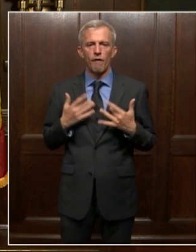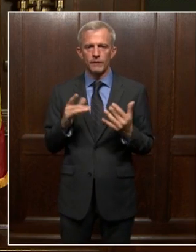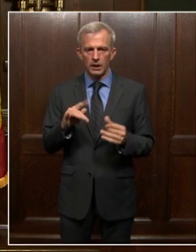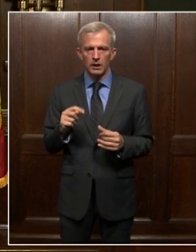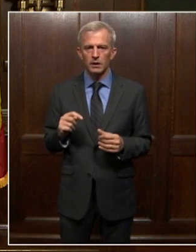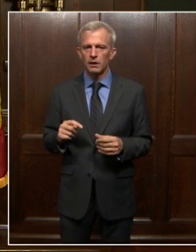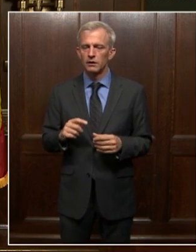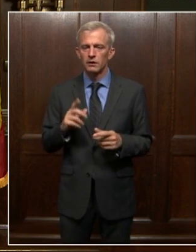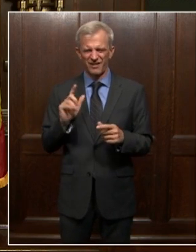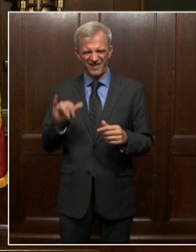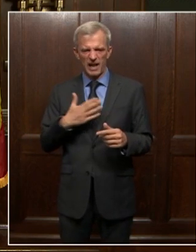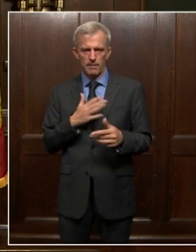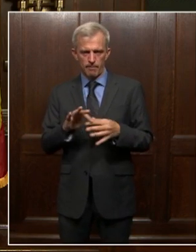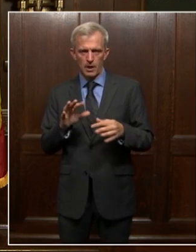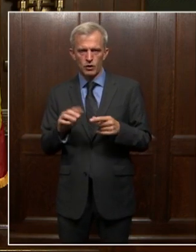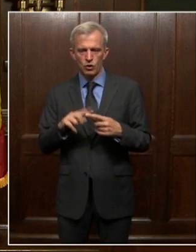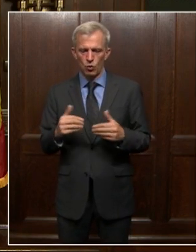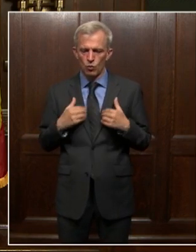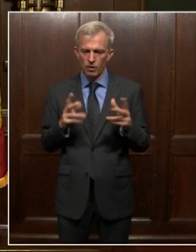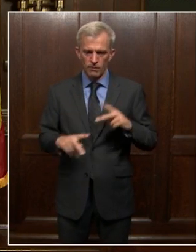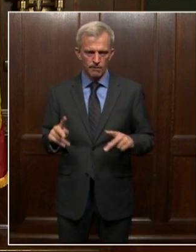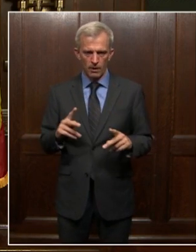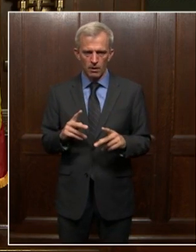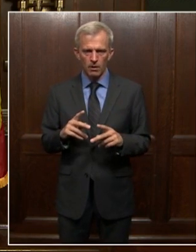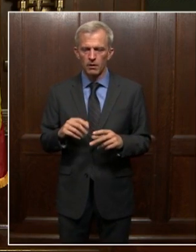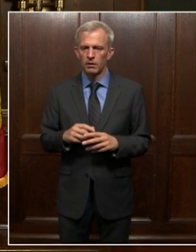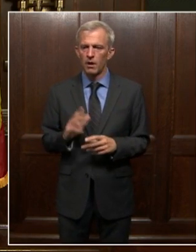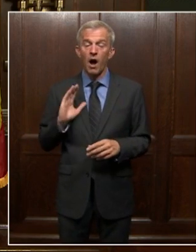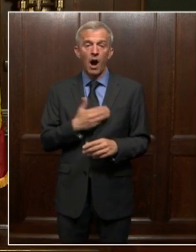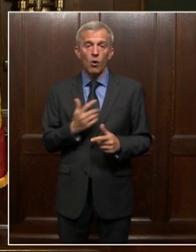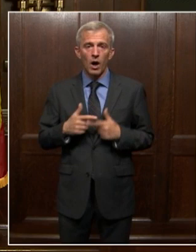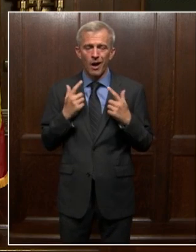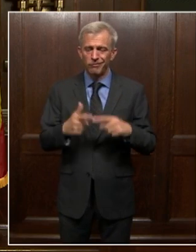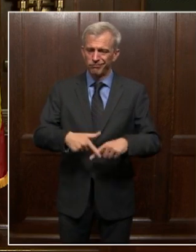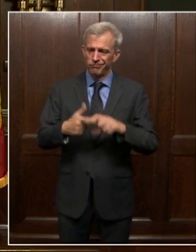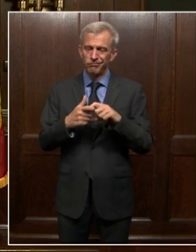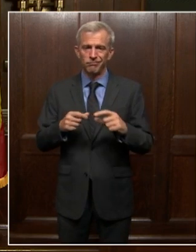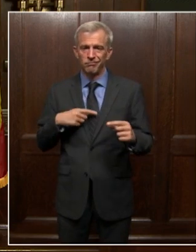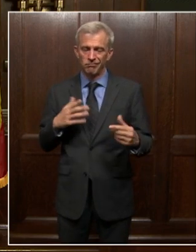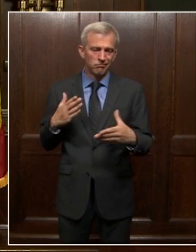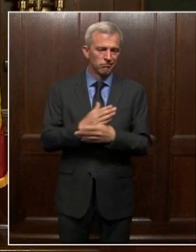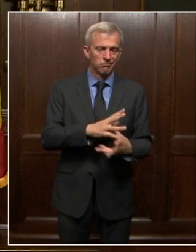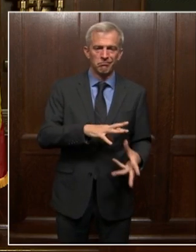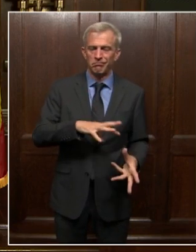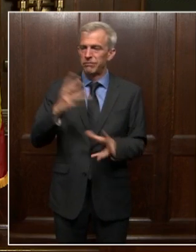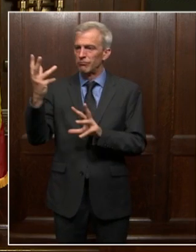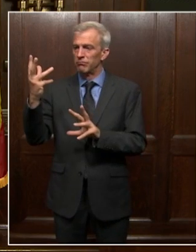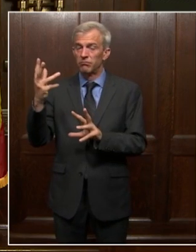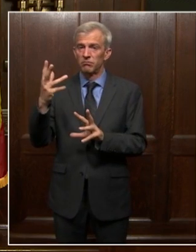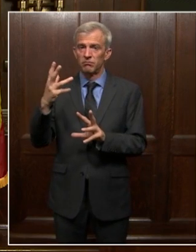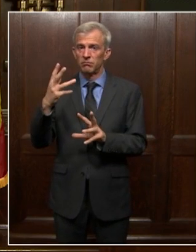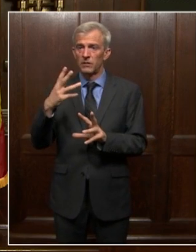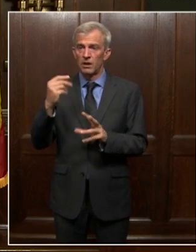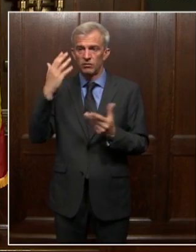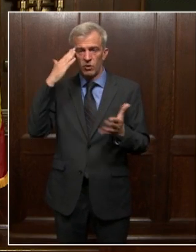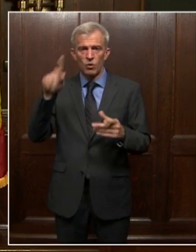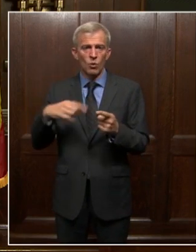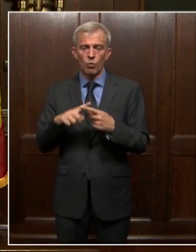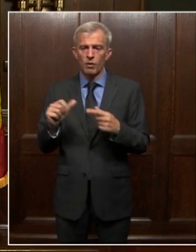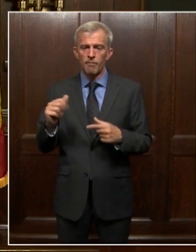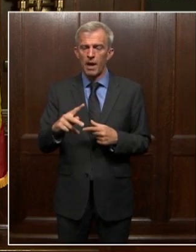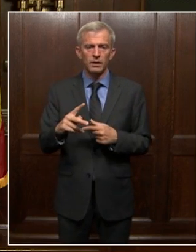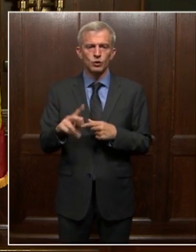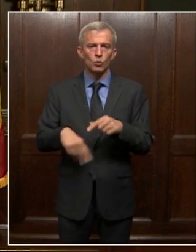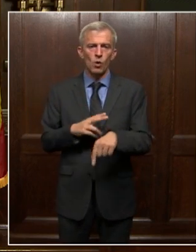Our lives have all been interrupted, suspended eerily and indefinitely and it's now normal to feel quite